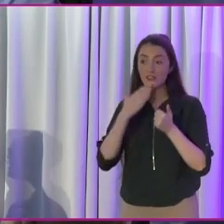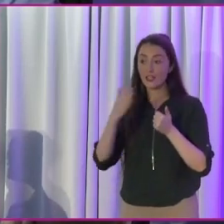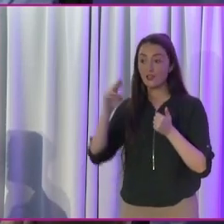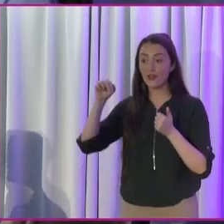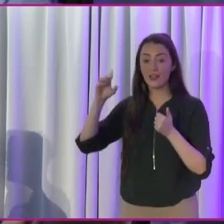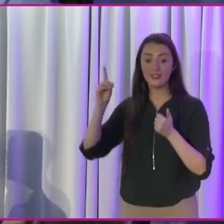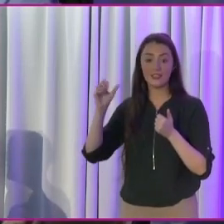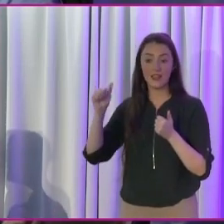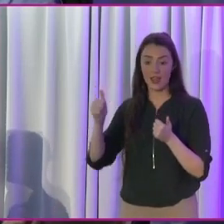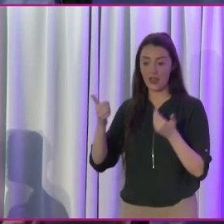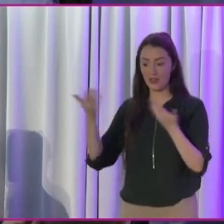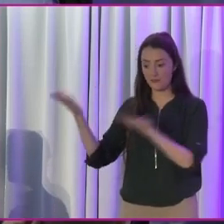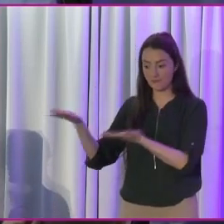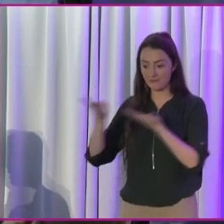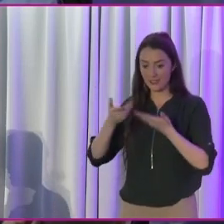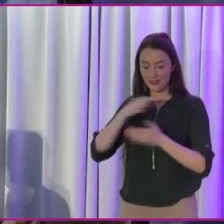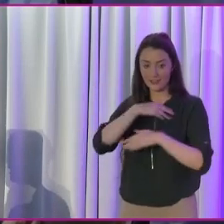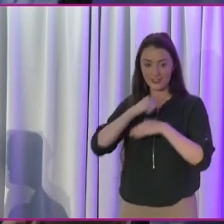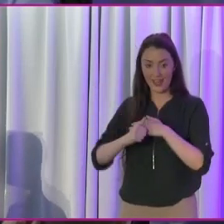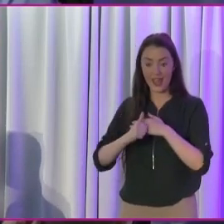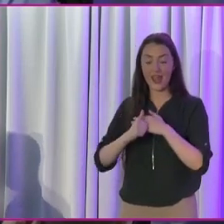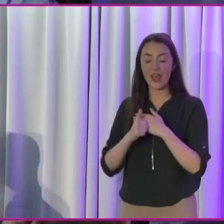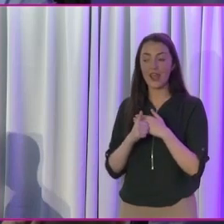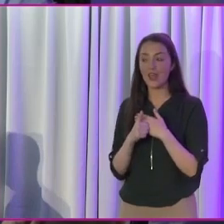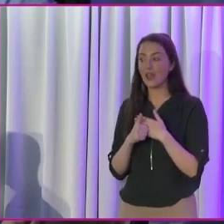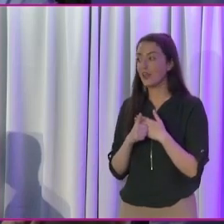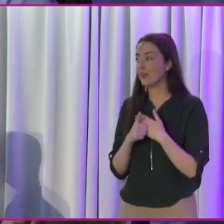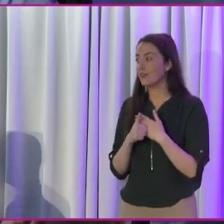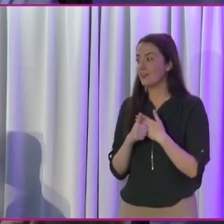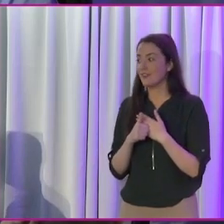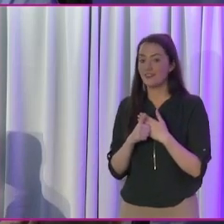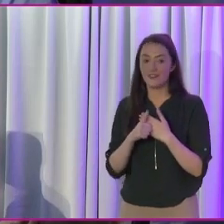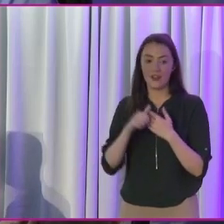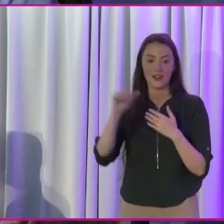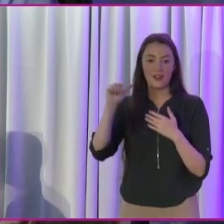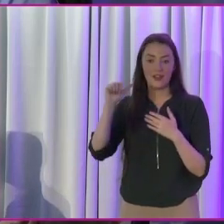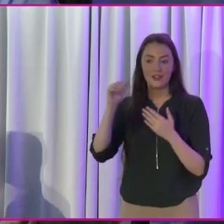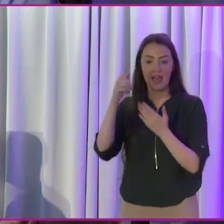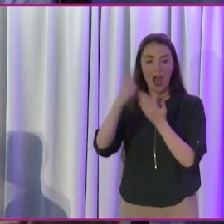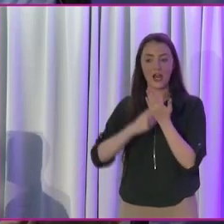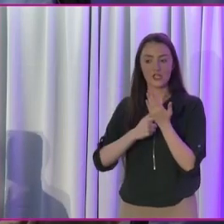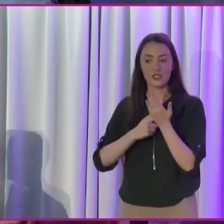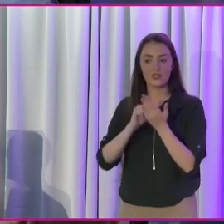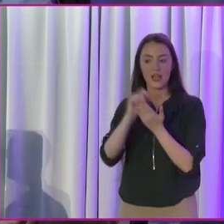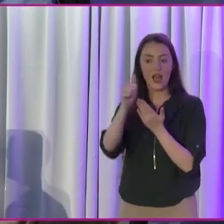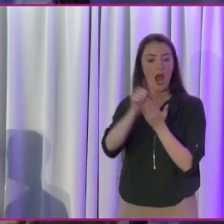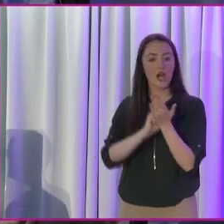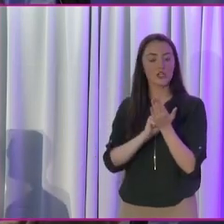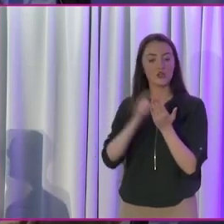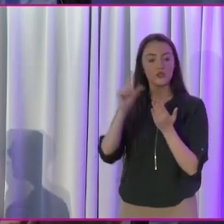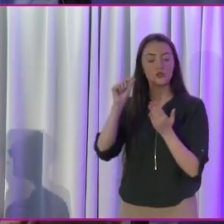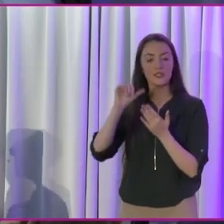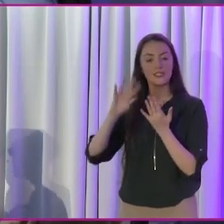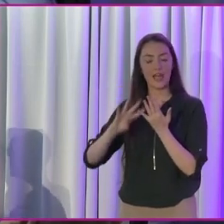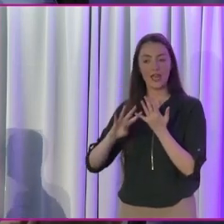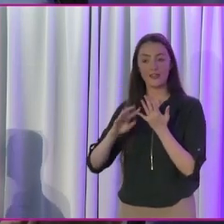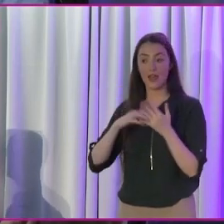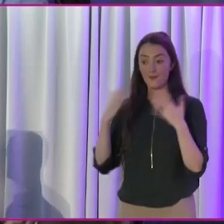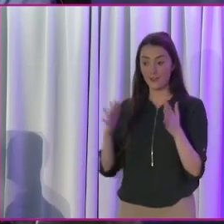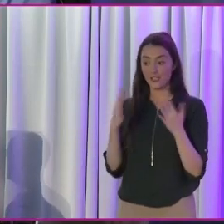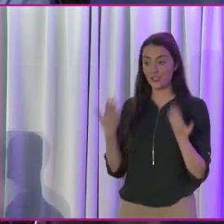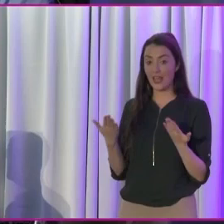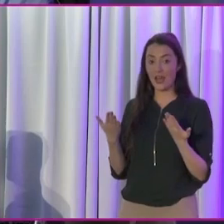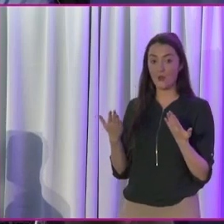too for hosting this gig, this conference on Article 29. So I'm done now, and I'm just going to pass it over to Aideen